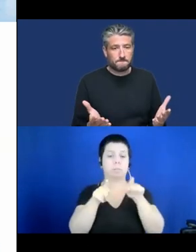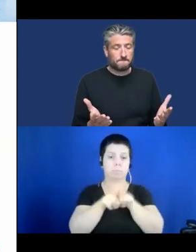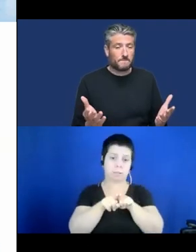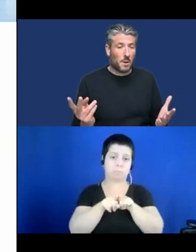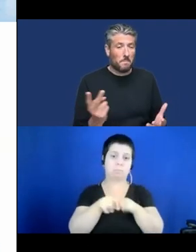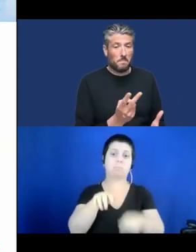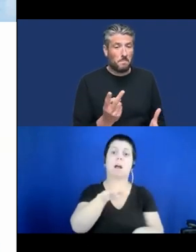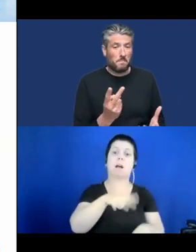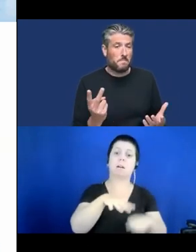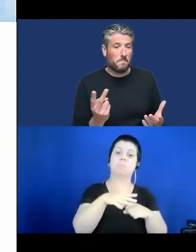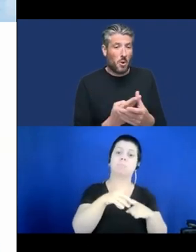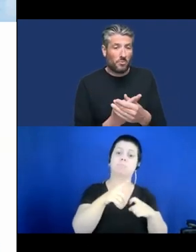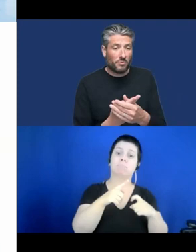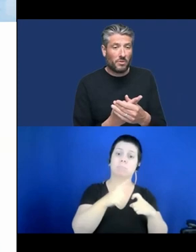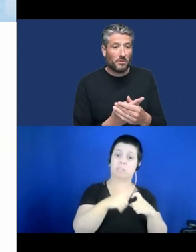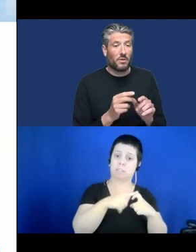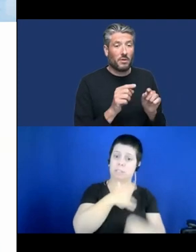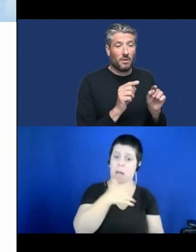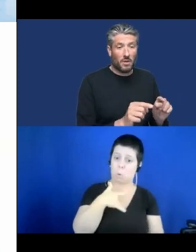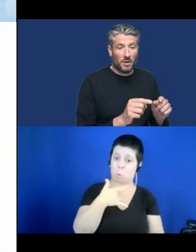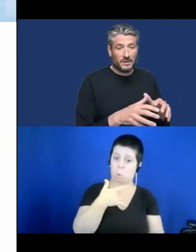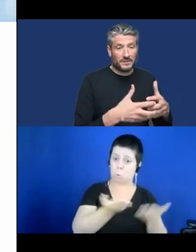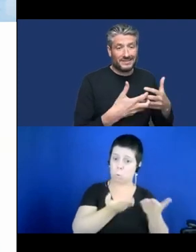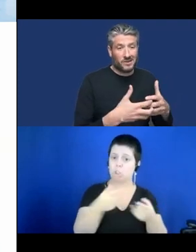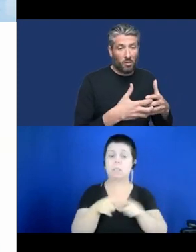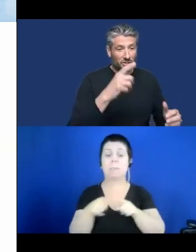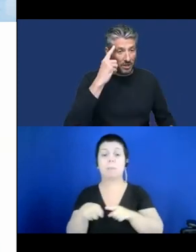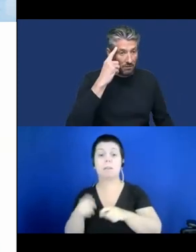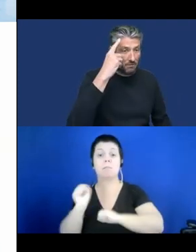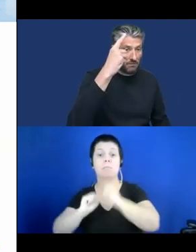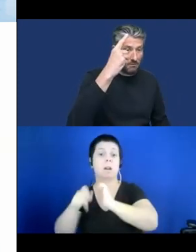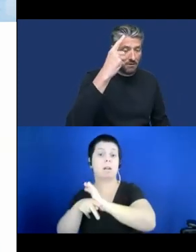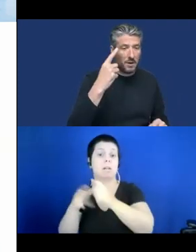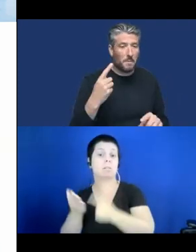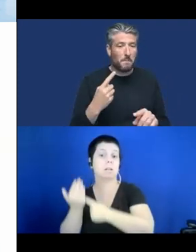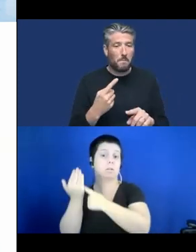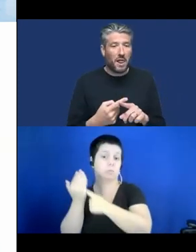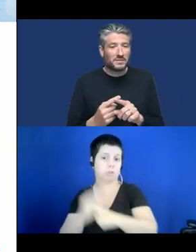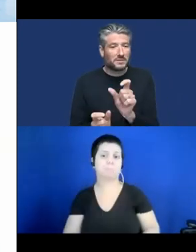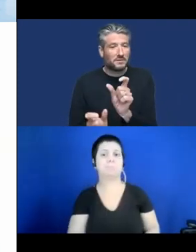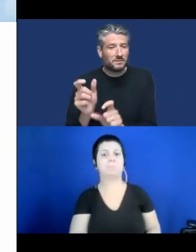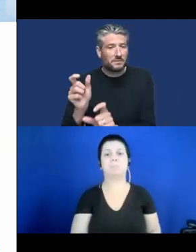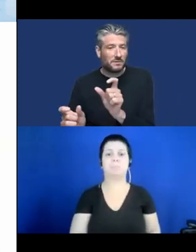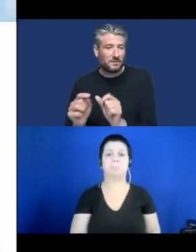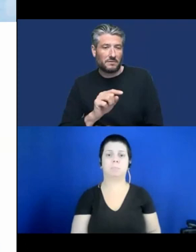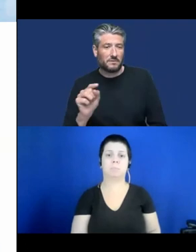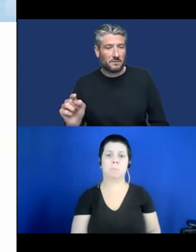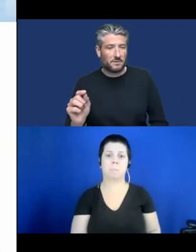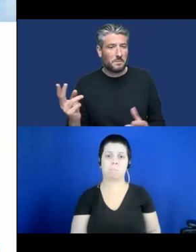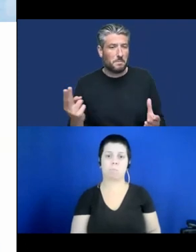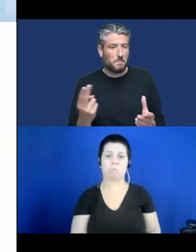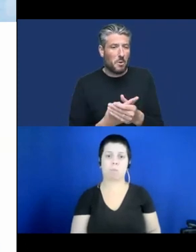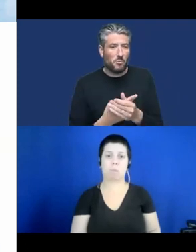innovator of the new technology. One thing is, of course, that the technology